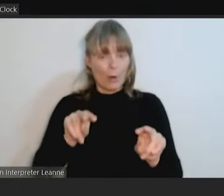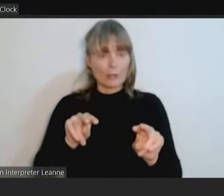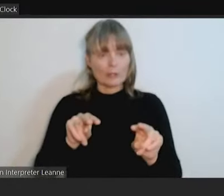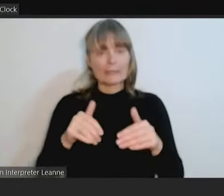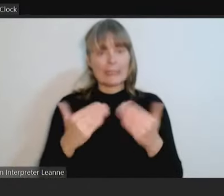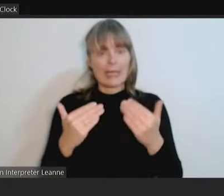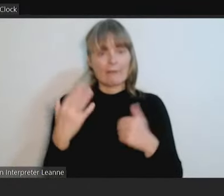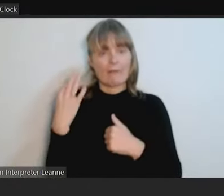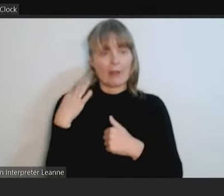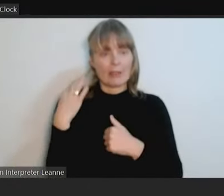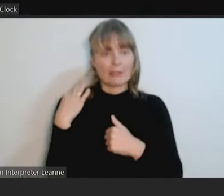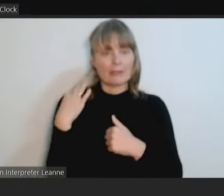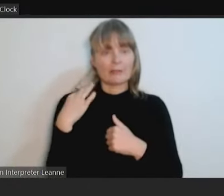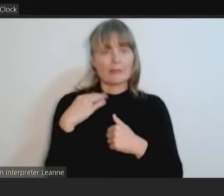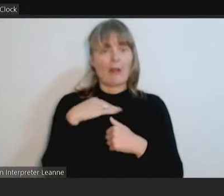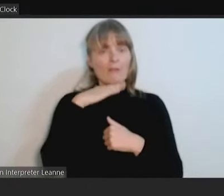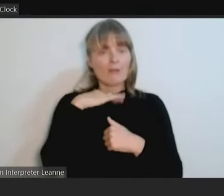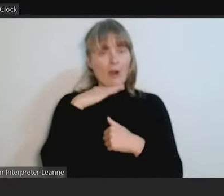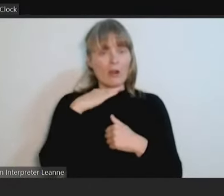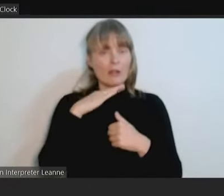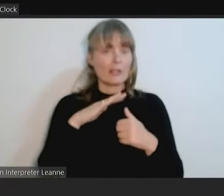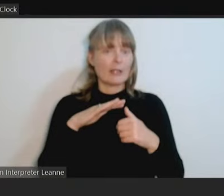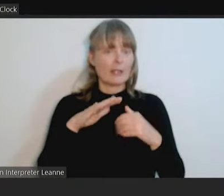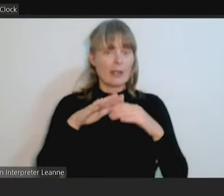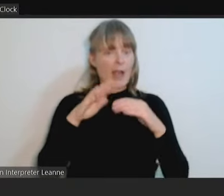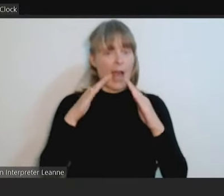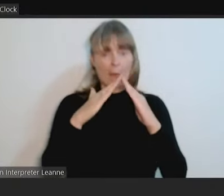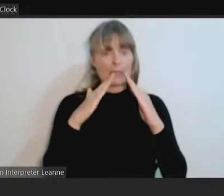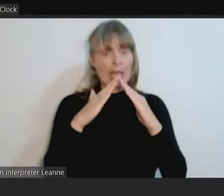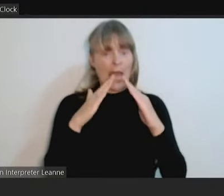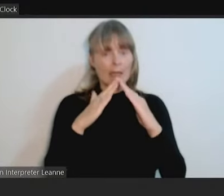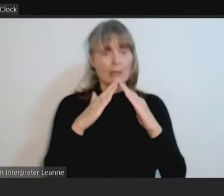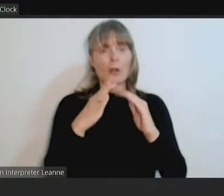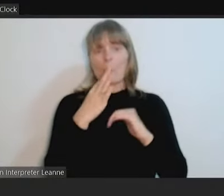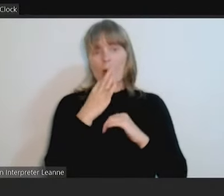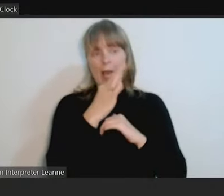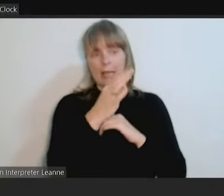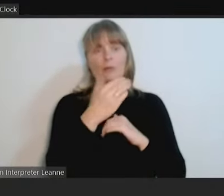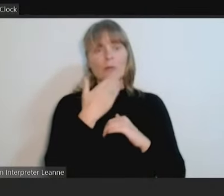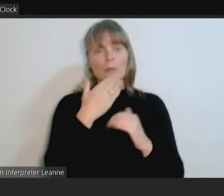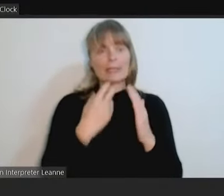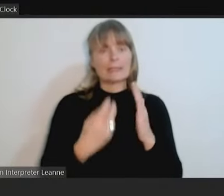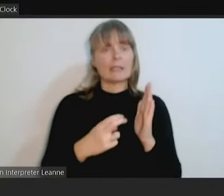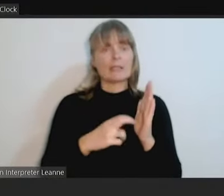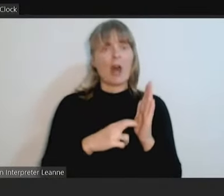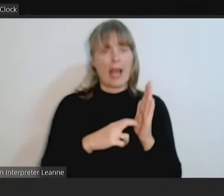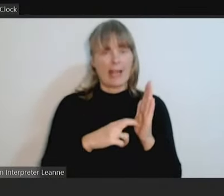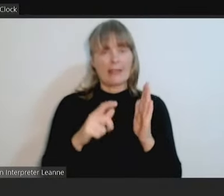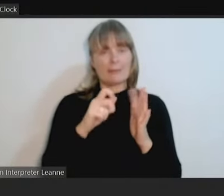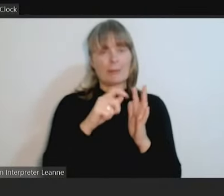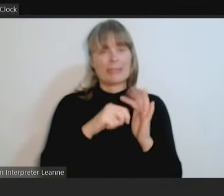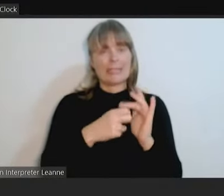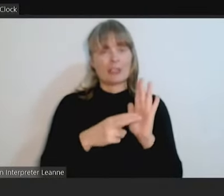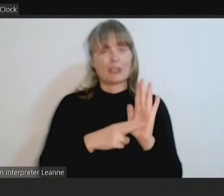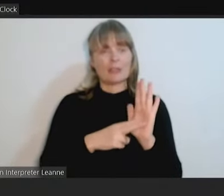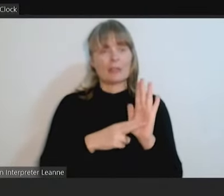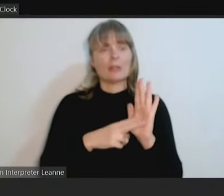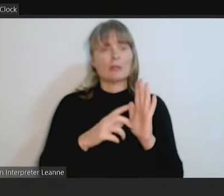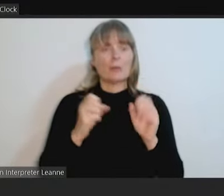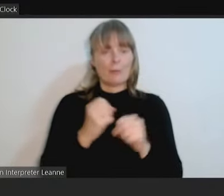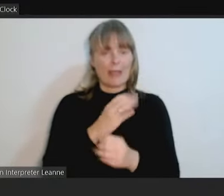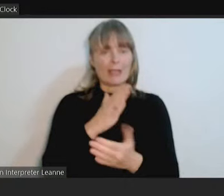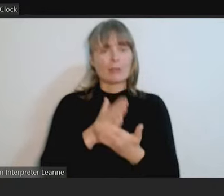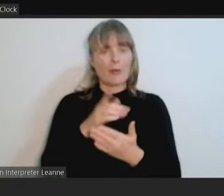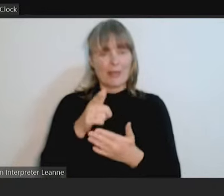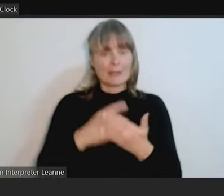creating frog habitat. We ask that you sign this petition advocating for your local waterway, ensuring this important citizen science program continues, end